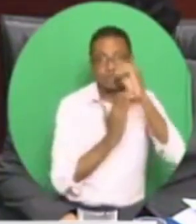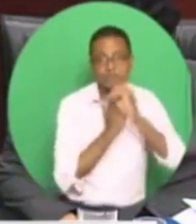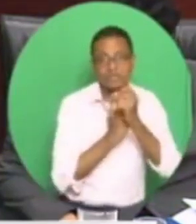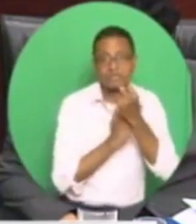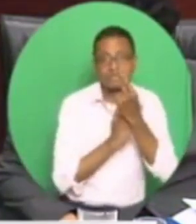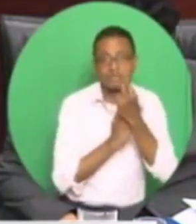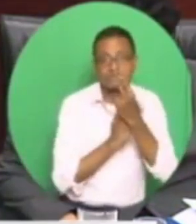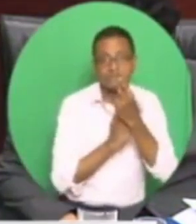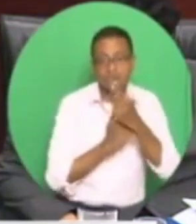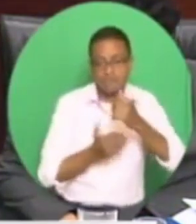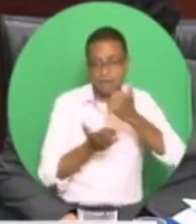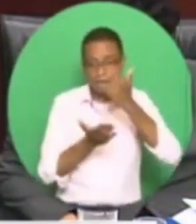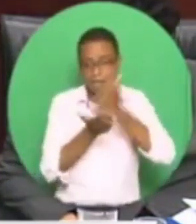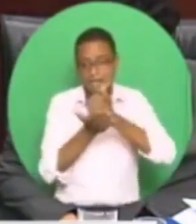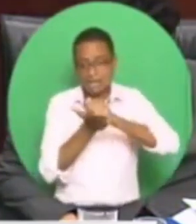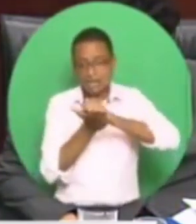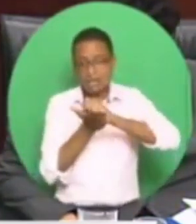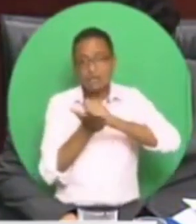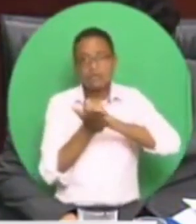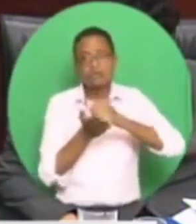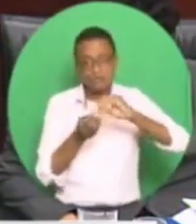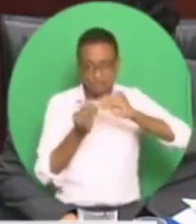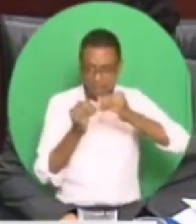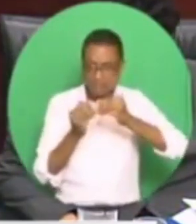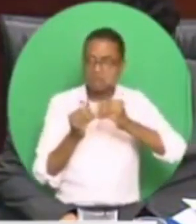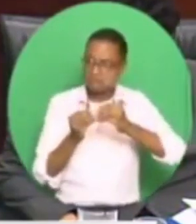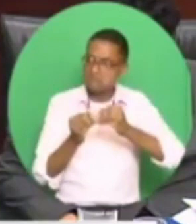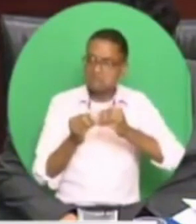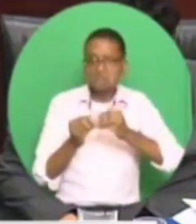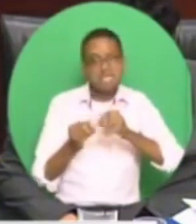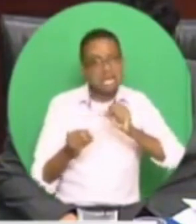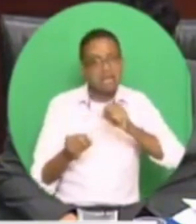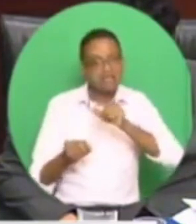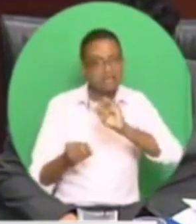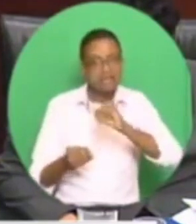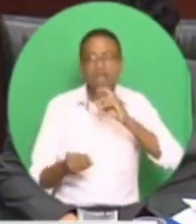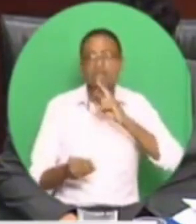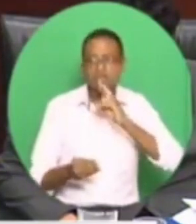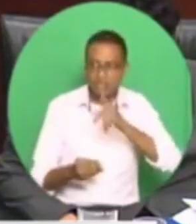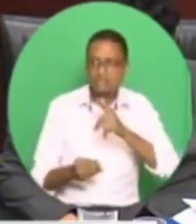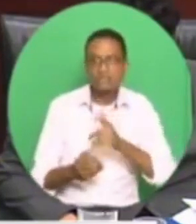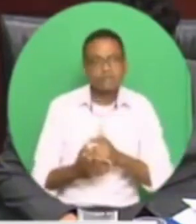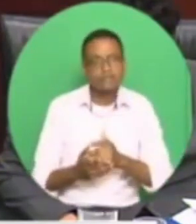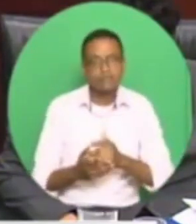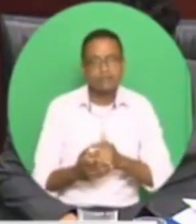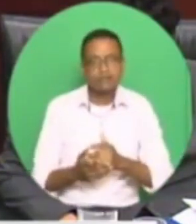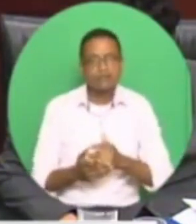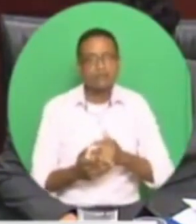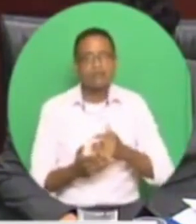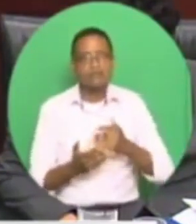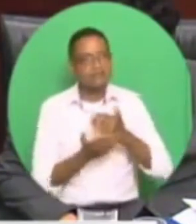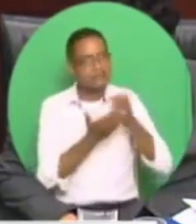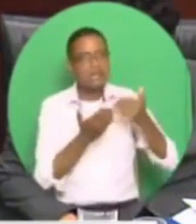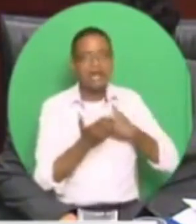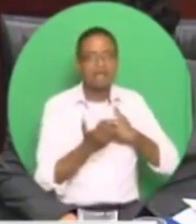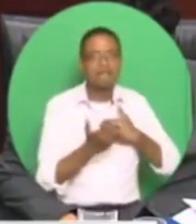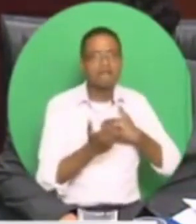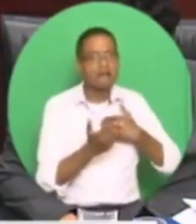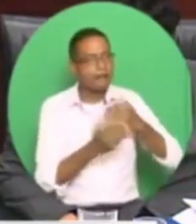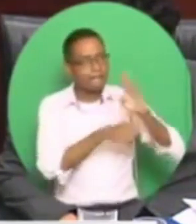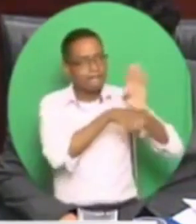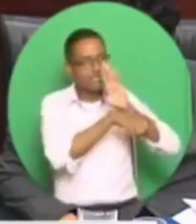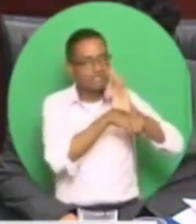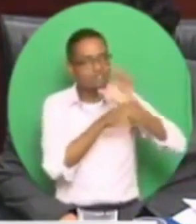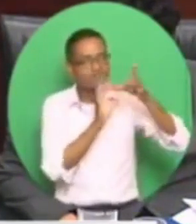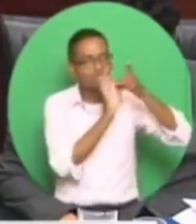that the bank account number is real, CNC International Trading has said they have a business relationship with a South construction company, contracting